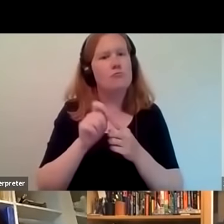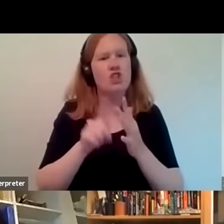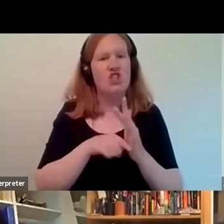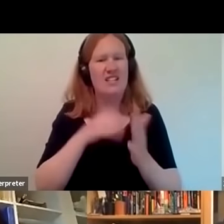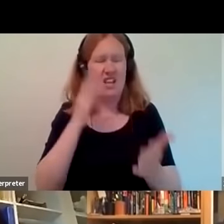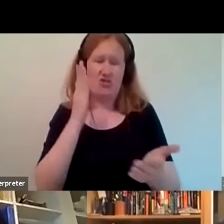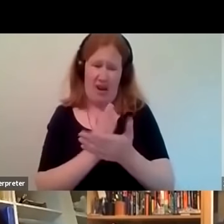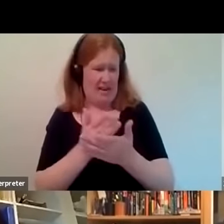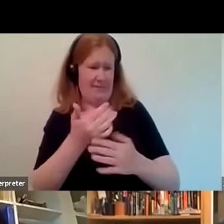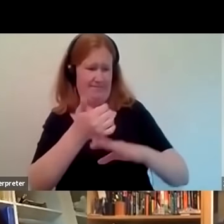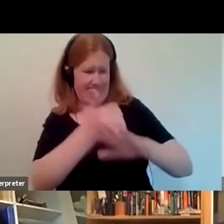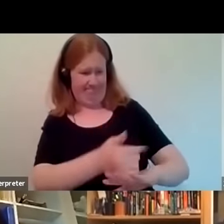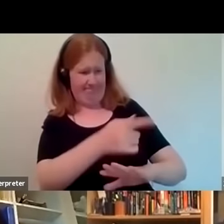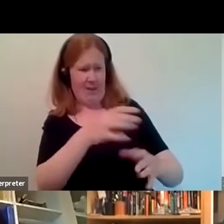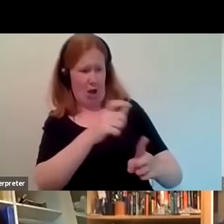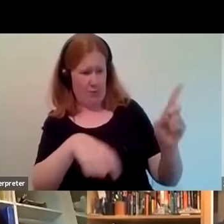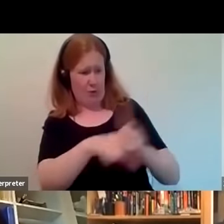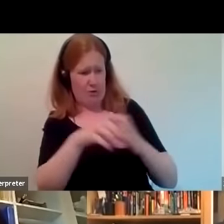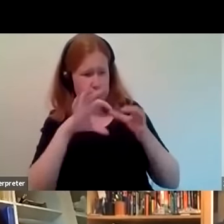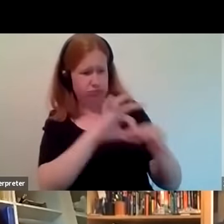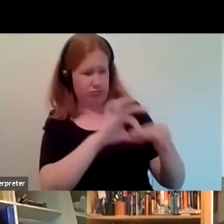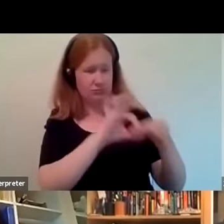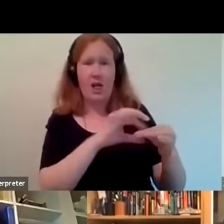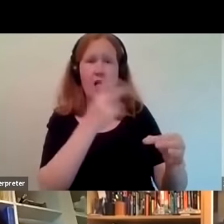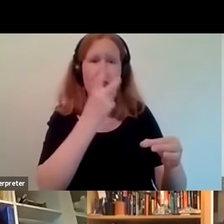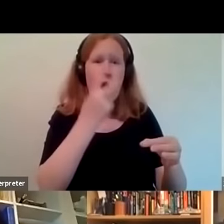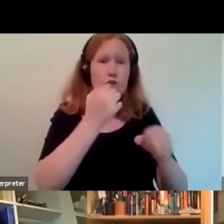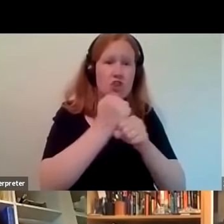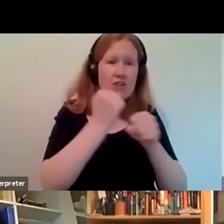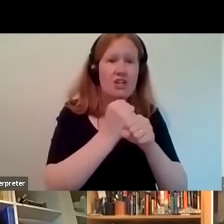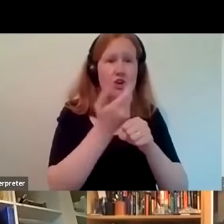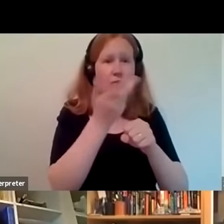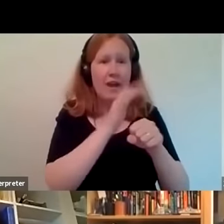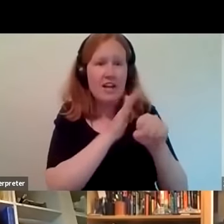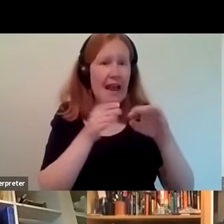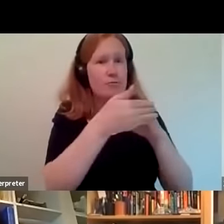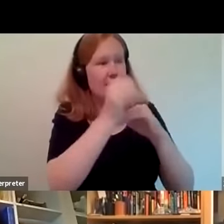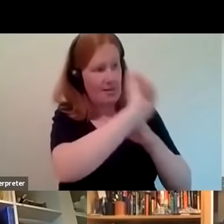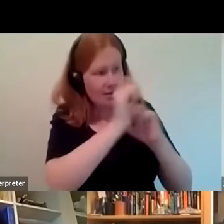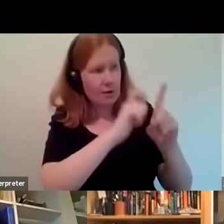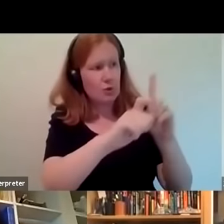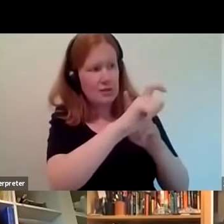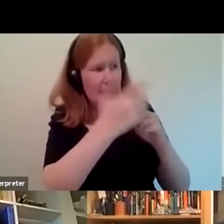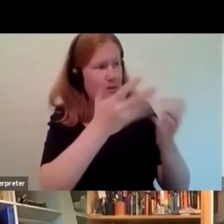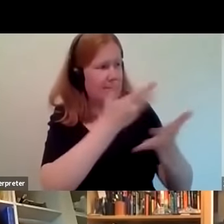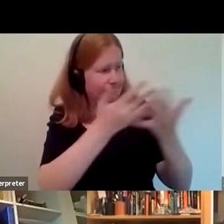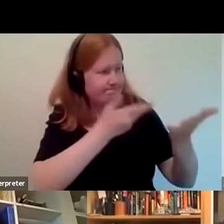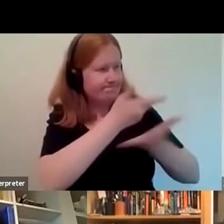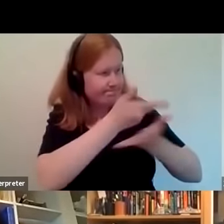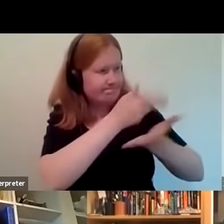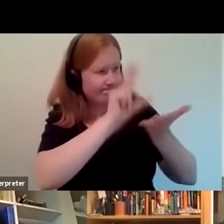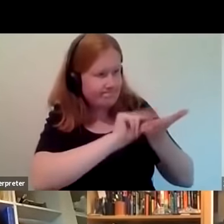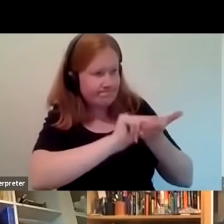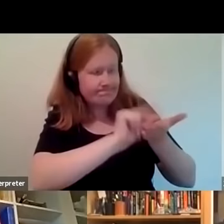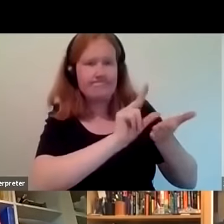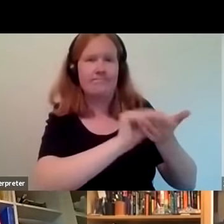community it was something where we engaged with like the older generation from the caribbean community and we did some oral histories with them so i took that